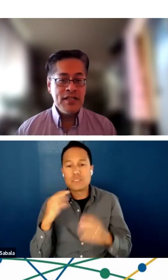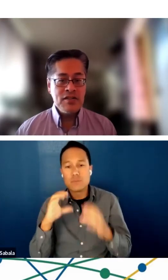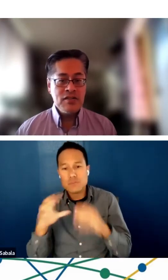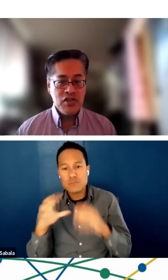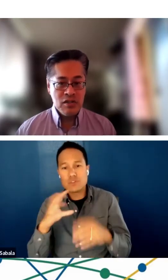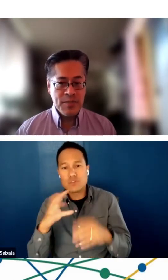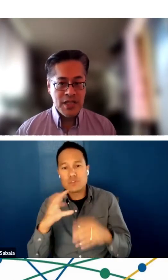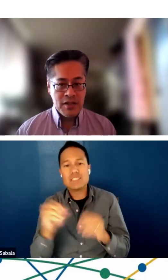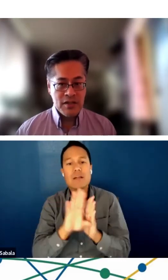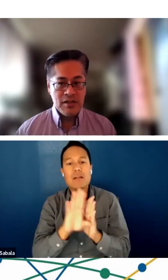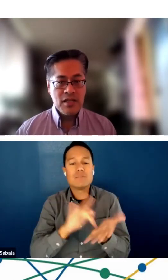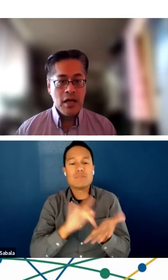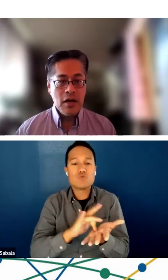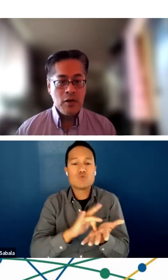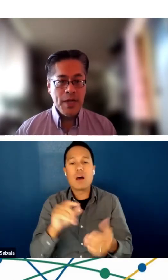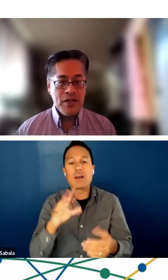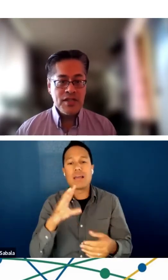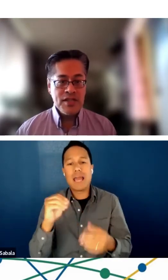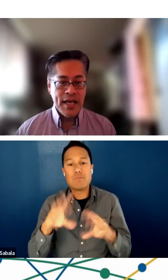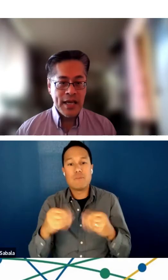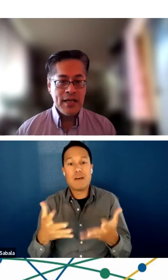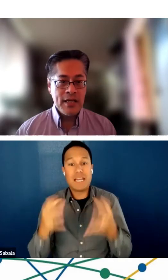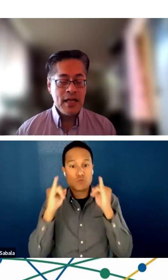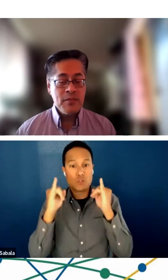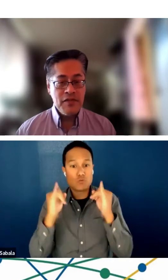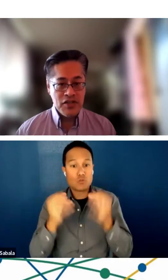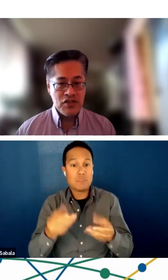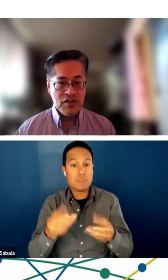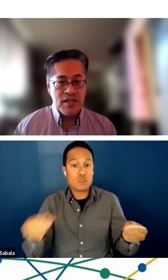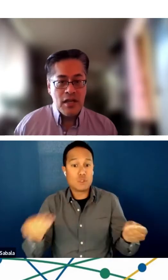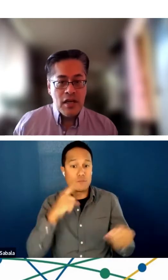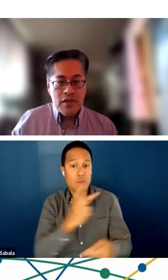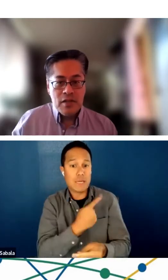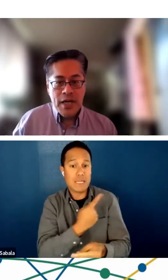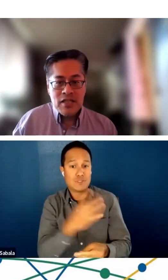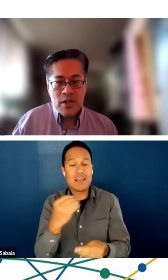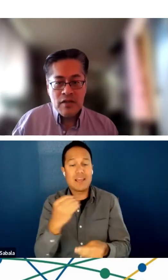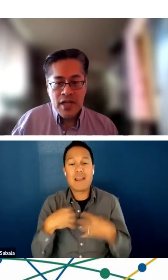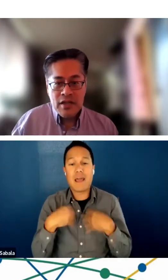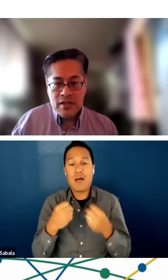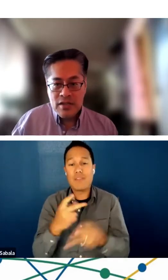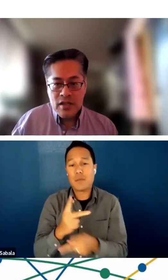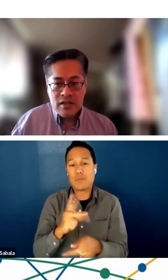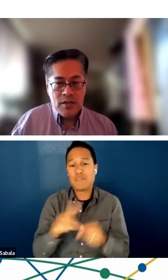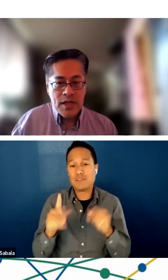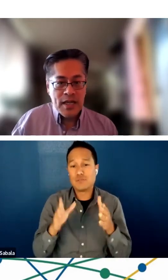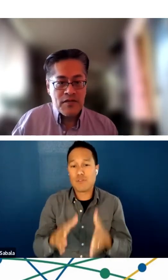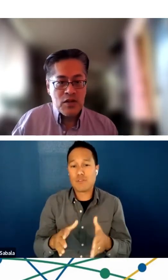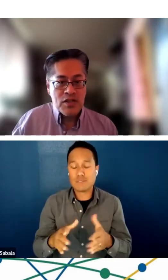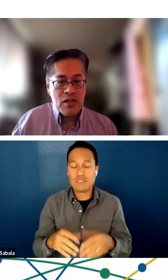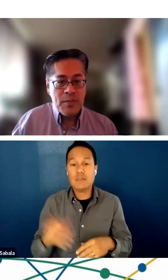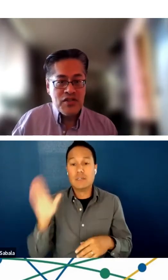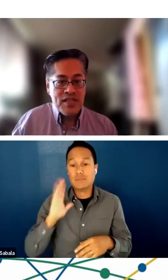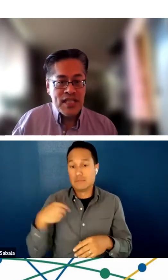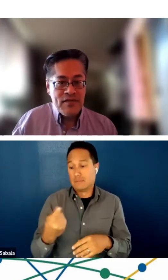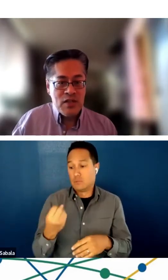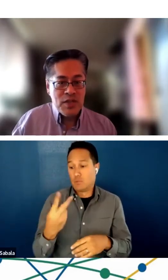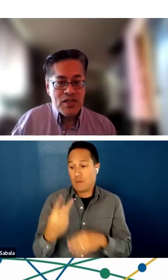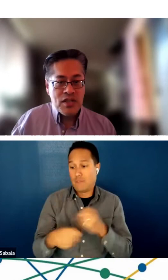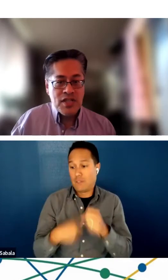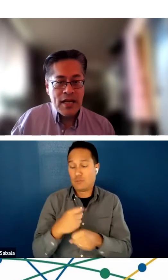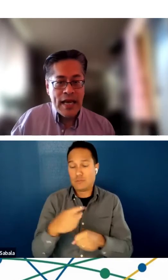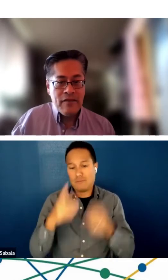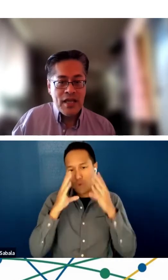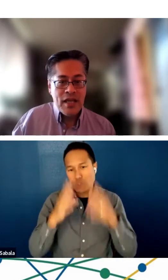and device instructional materials for patients and healthcare professionals. For the past 12 years, Dr. Duhigg has focused on patient